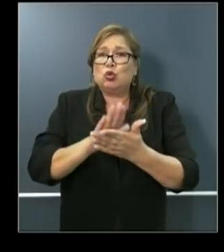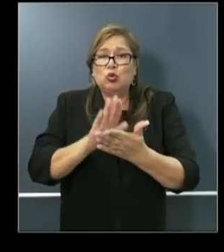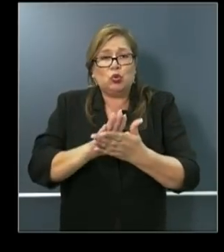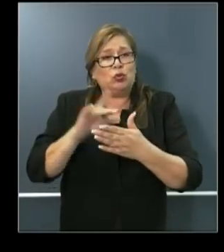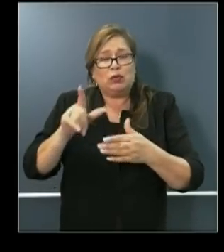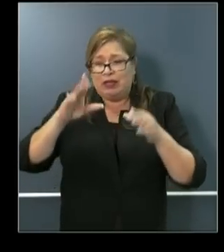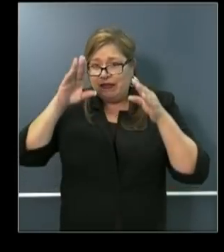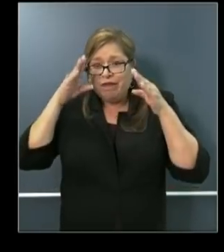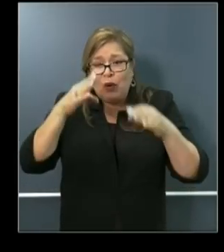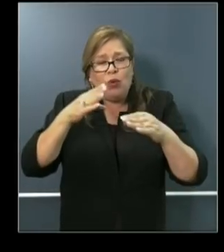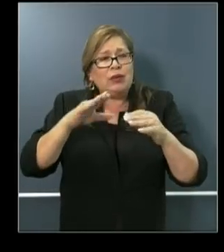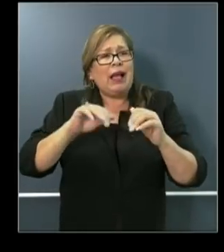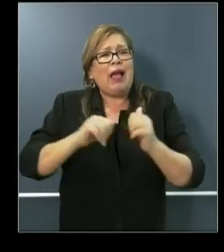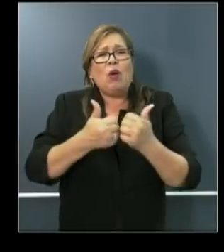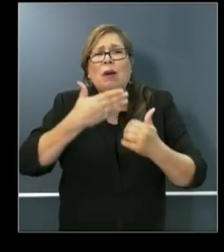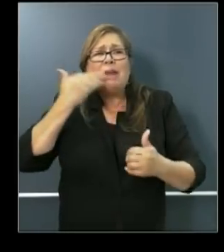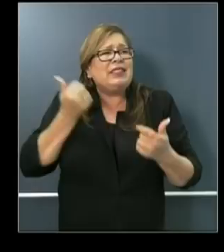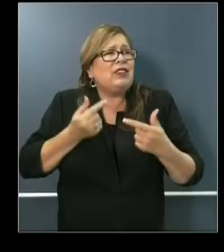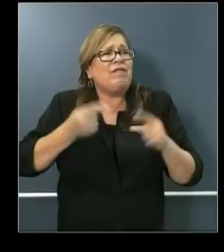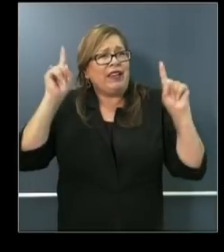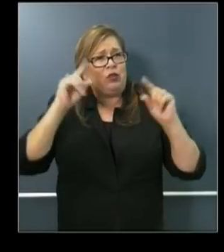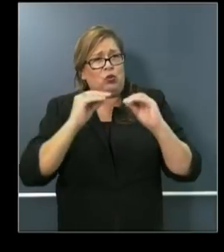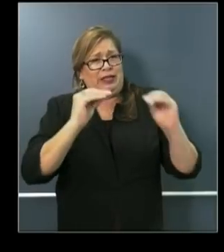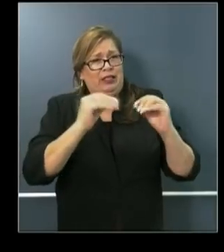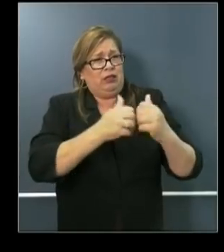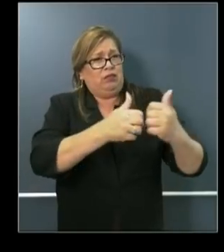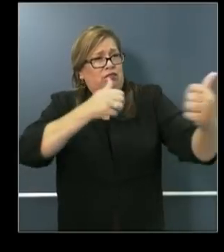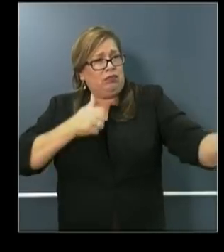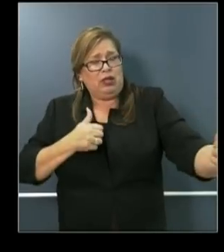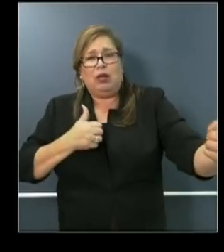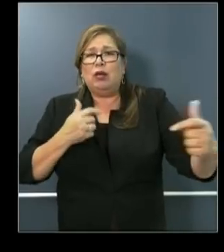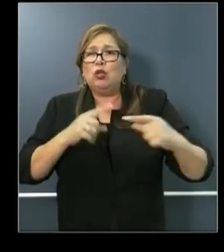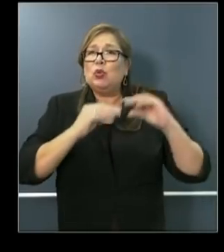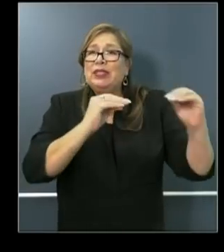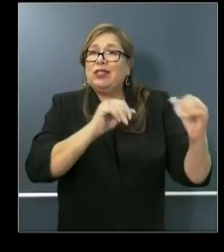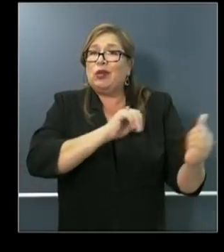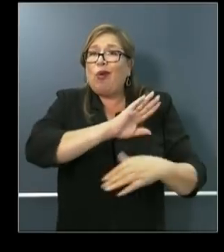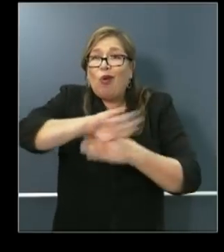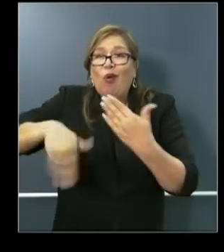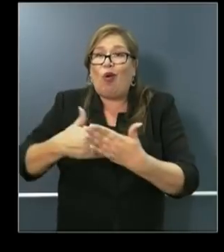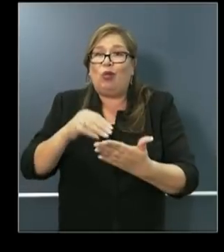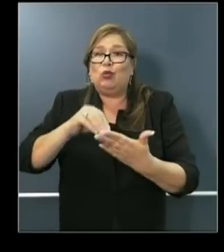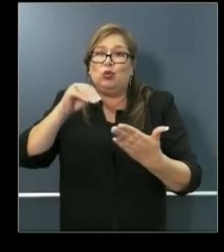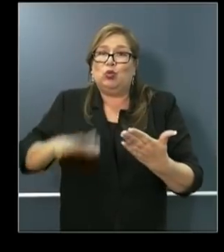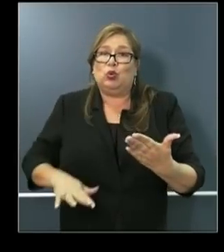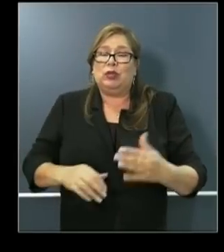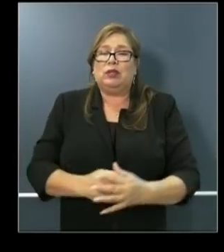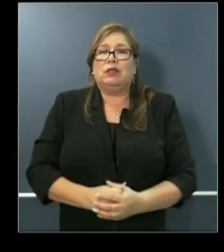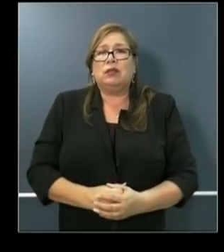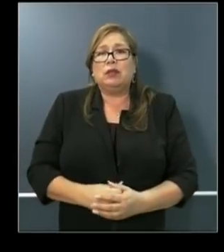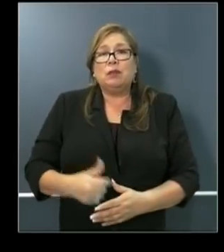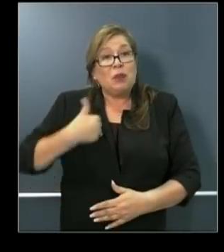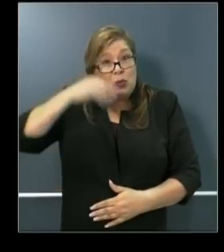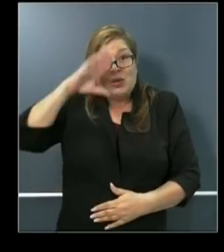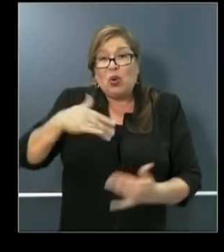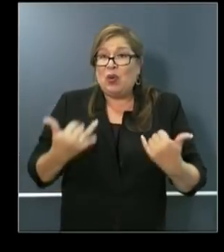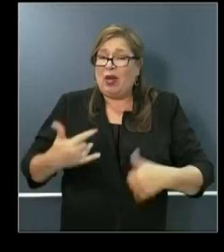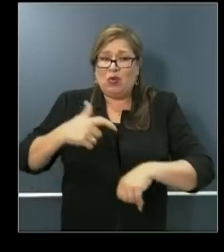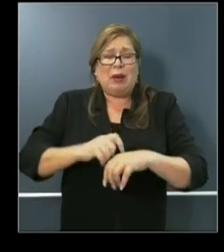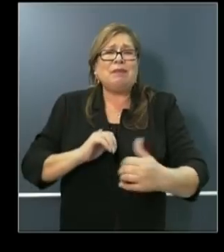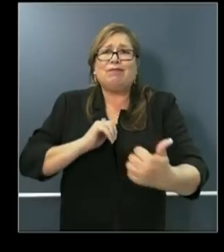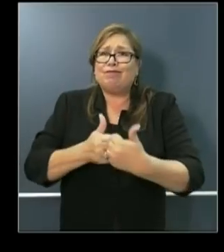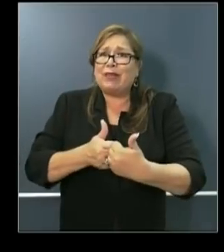efforts around distance learning to help all of our students. We know that this is difficult. We know that this is a